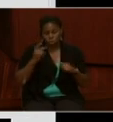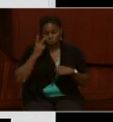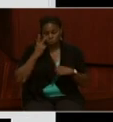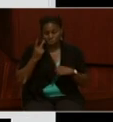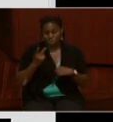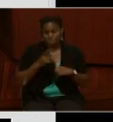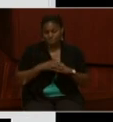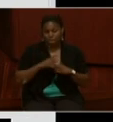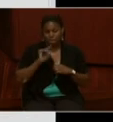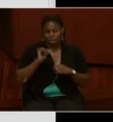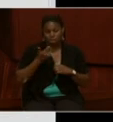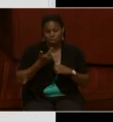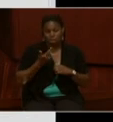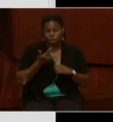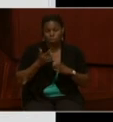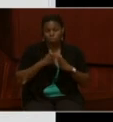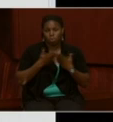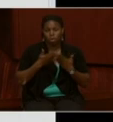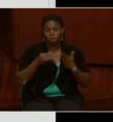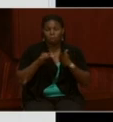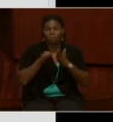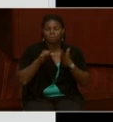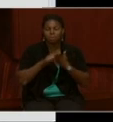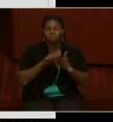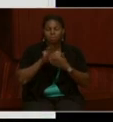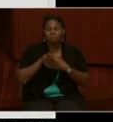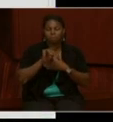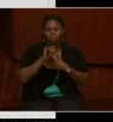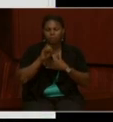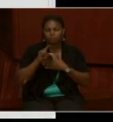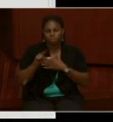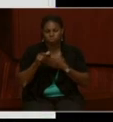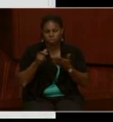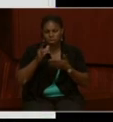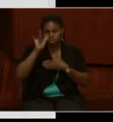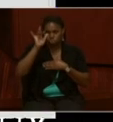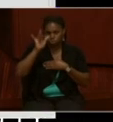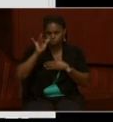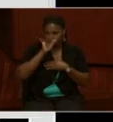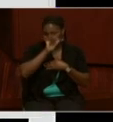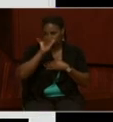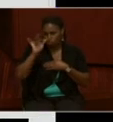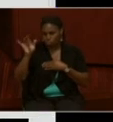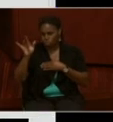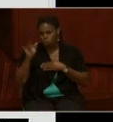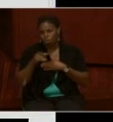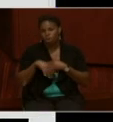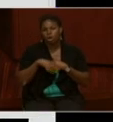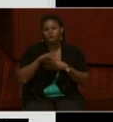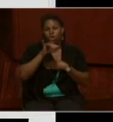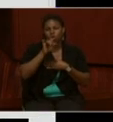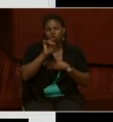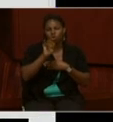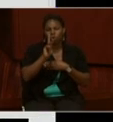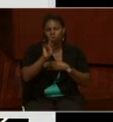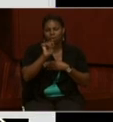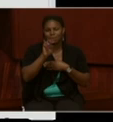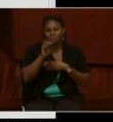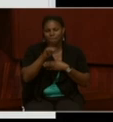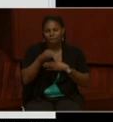the logbook pages of these vessels, as they scroll past, here's USS Yorktown, there's USS Vicksburg,